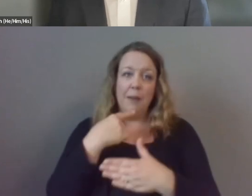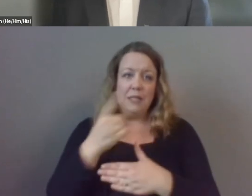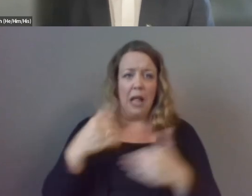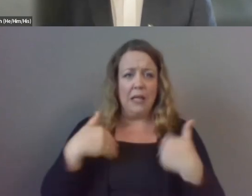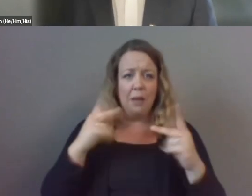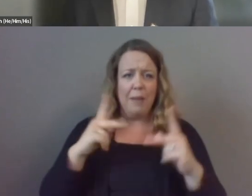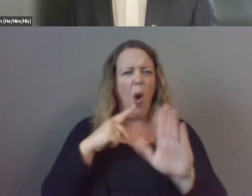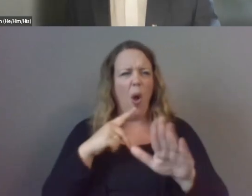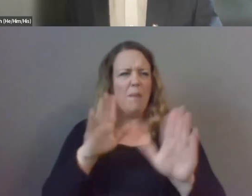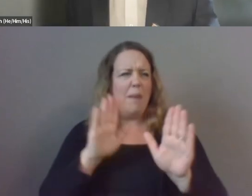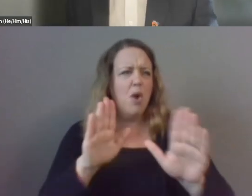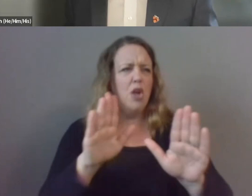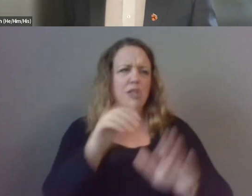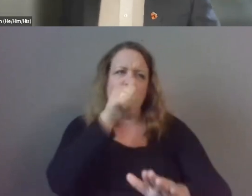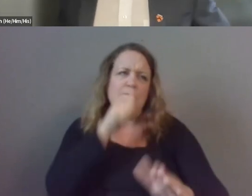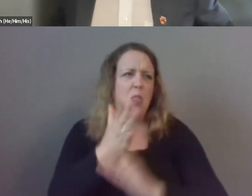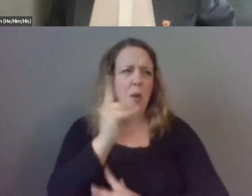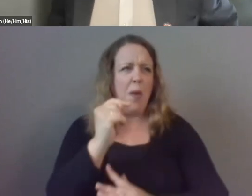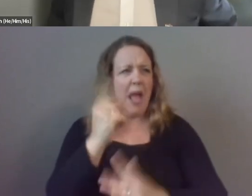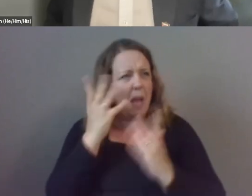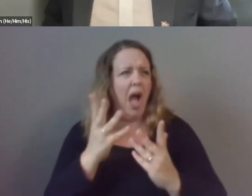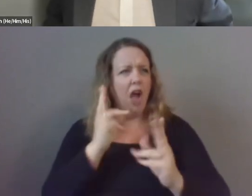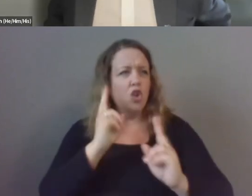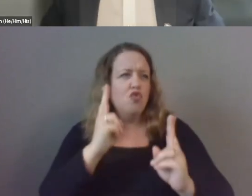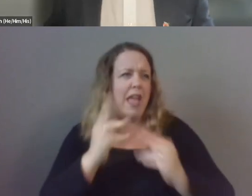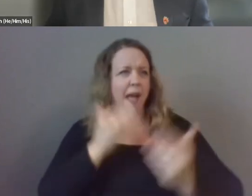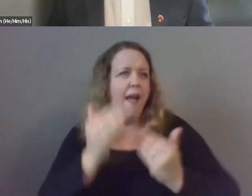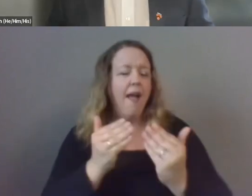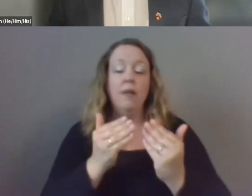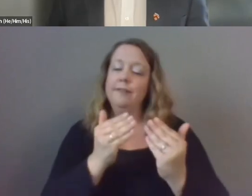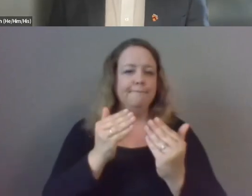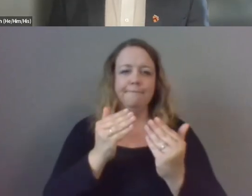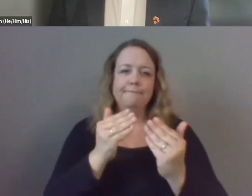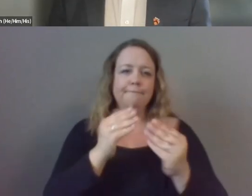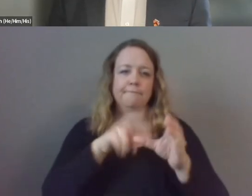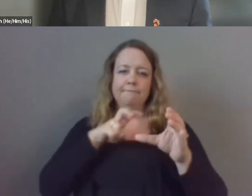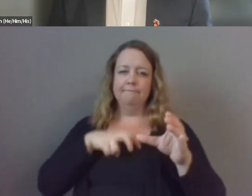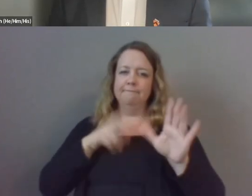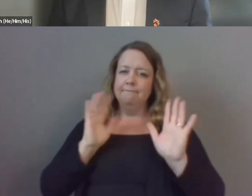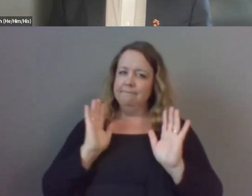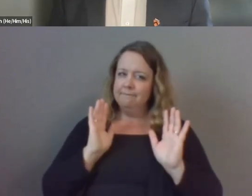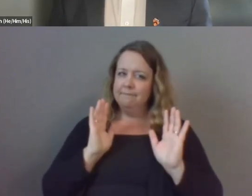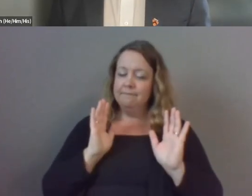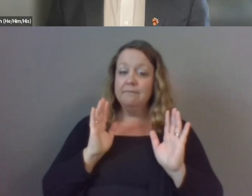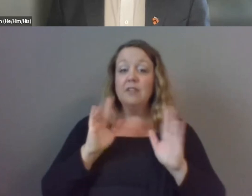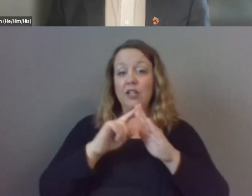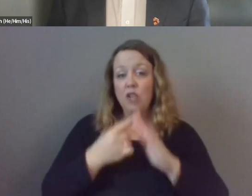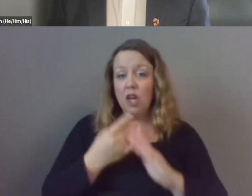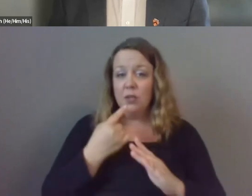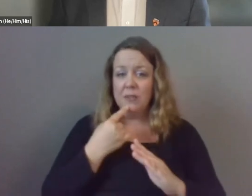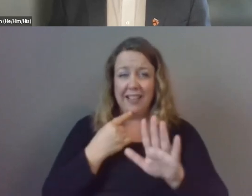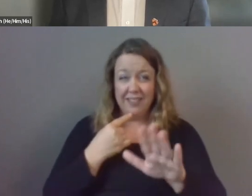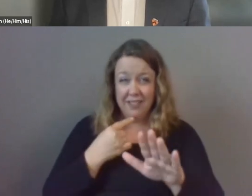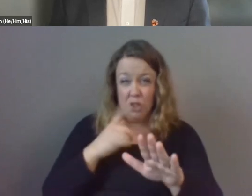get through it you'll be all right on the other side of this and resort it to a place where i have asked them do you need a break